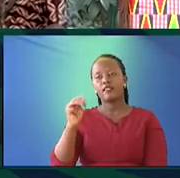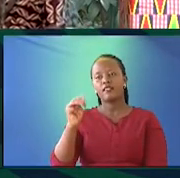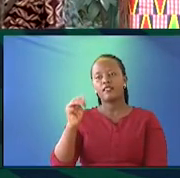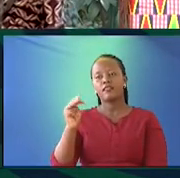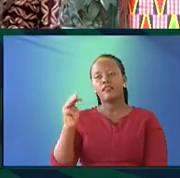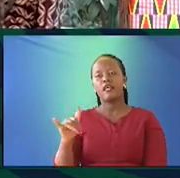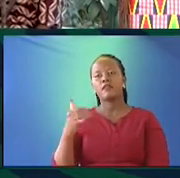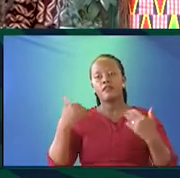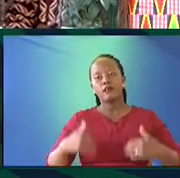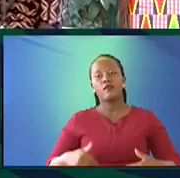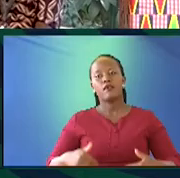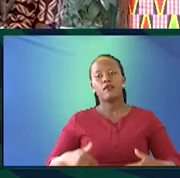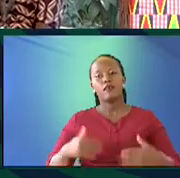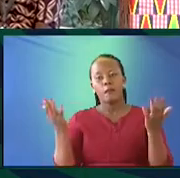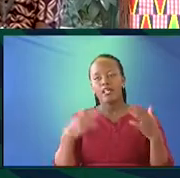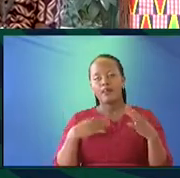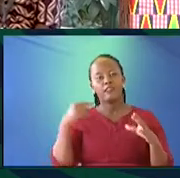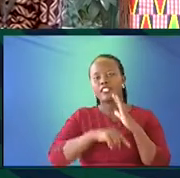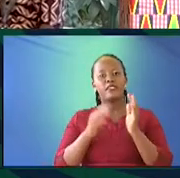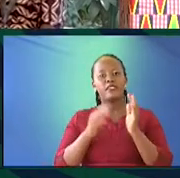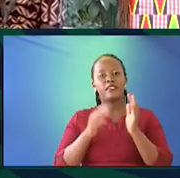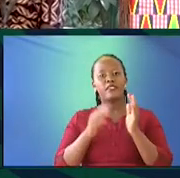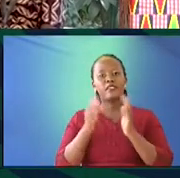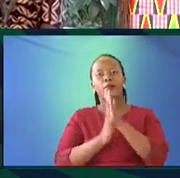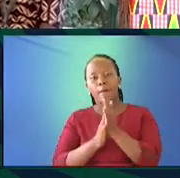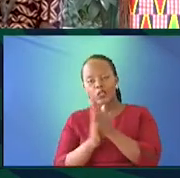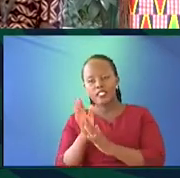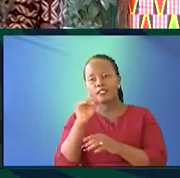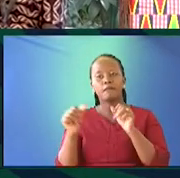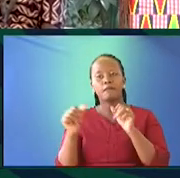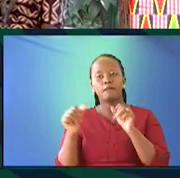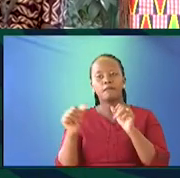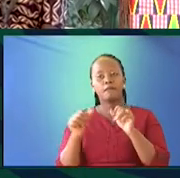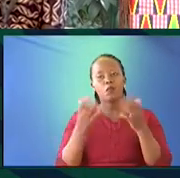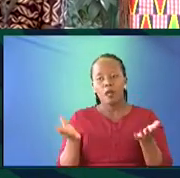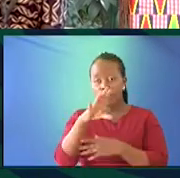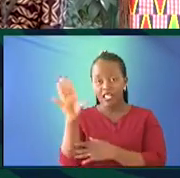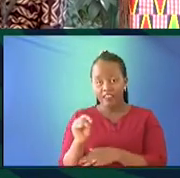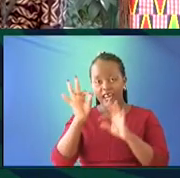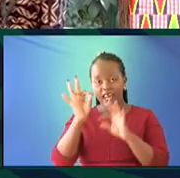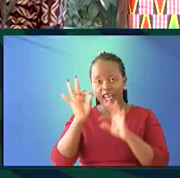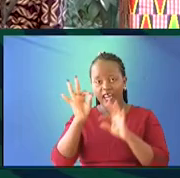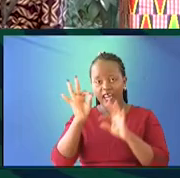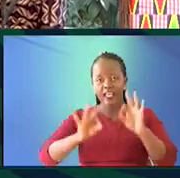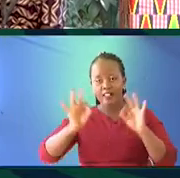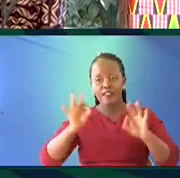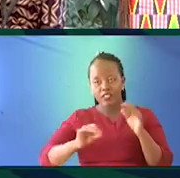But, I'd say that I'm deeply passionate about African fashion,